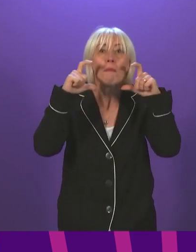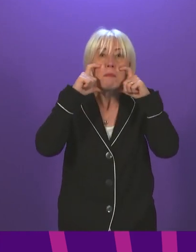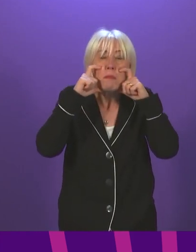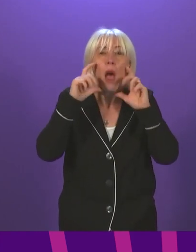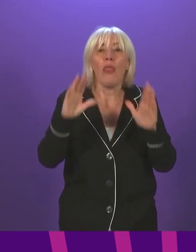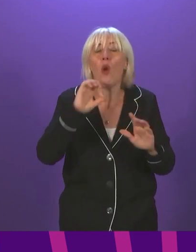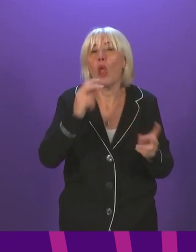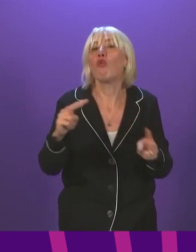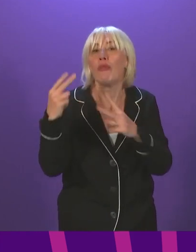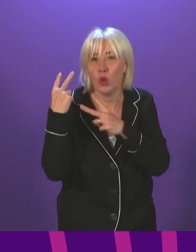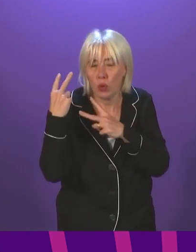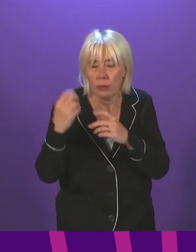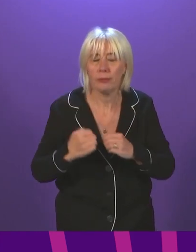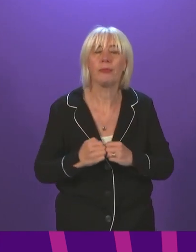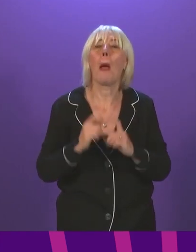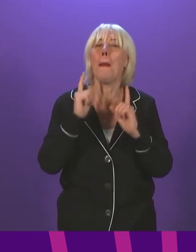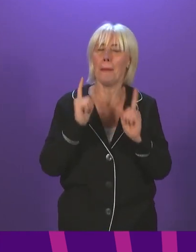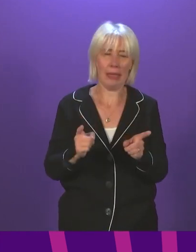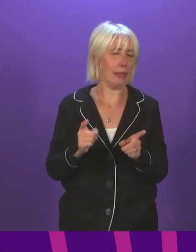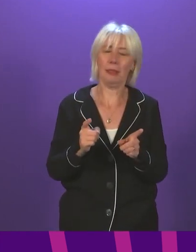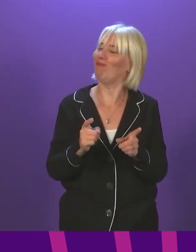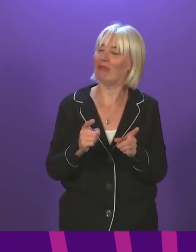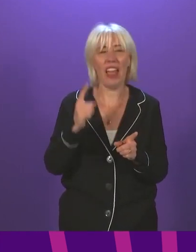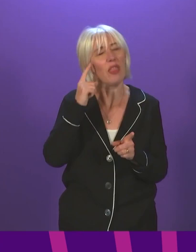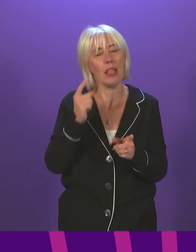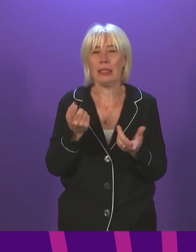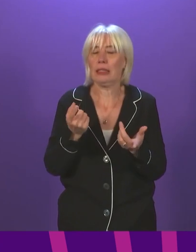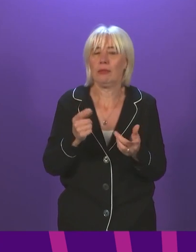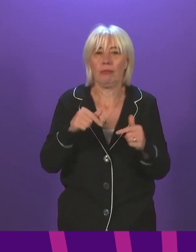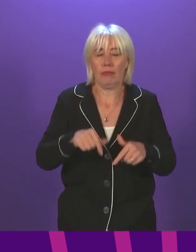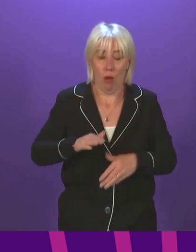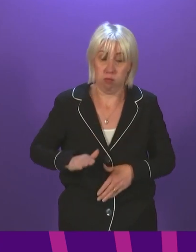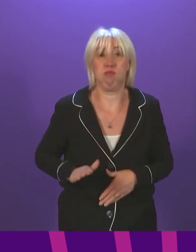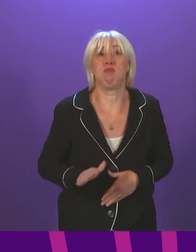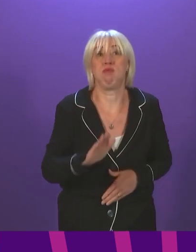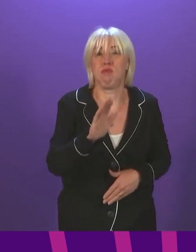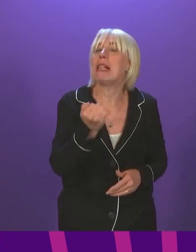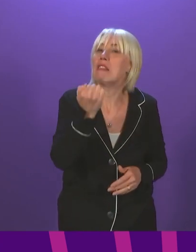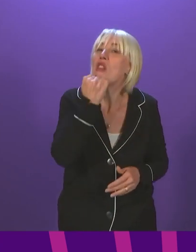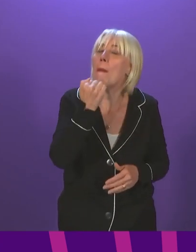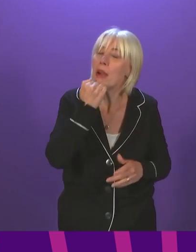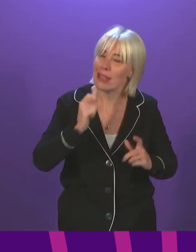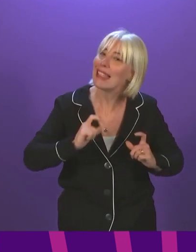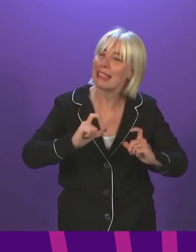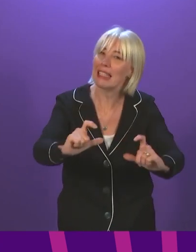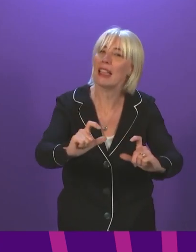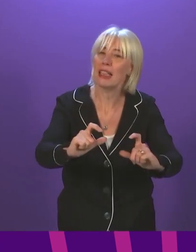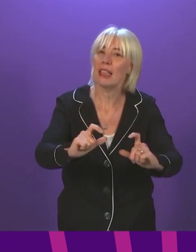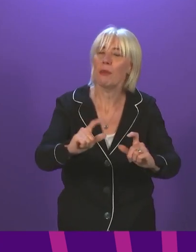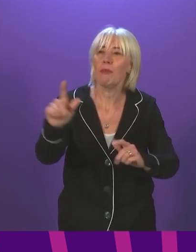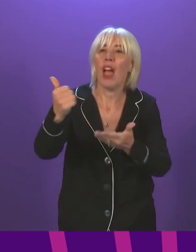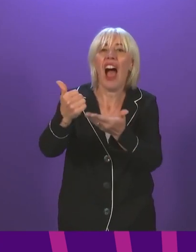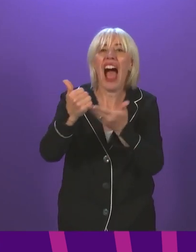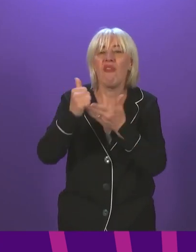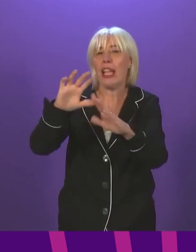to a review at that point. Given the continuing high levels of infection still being experienced at this stage, the